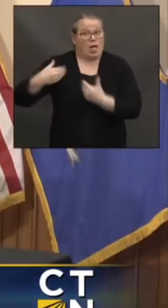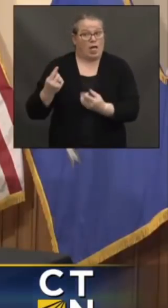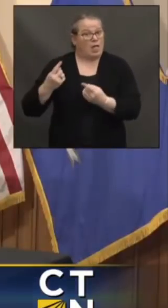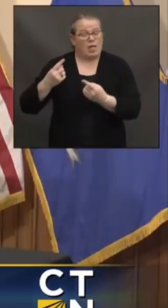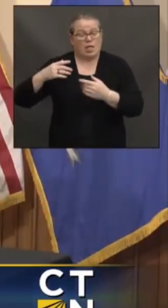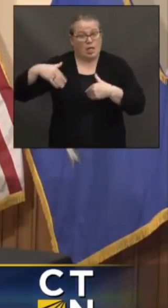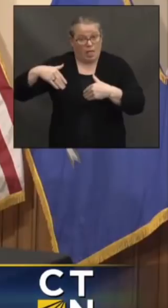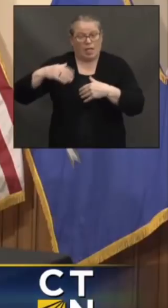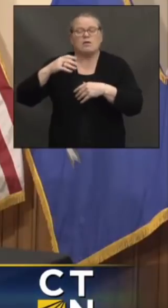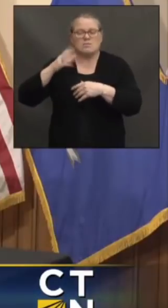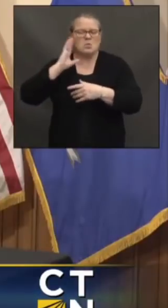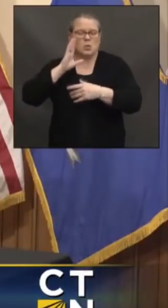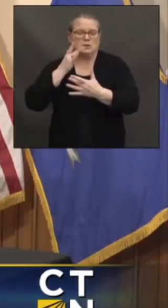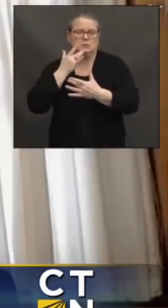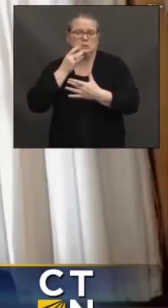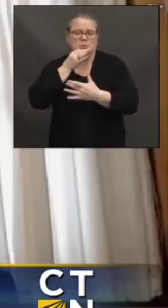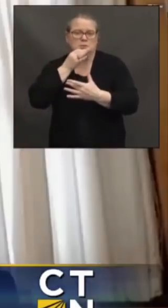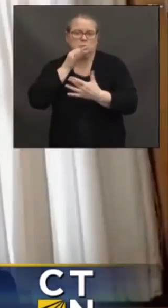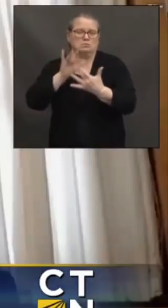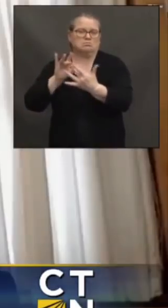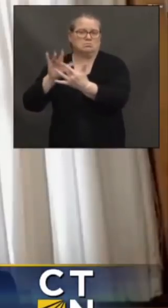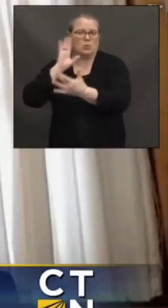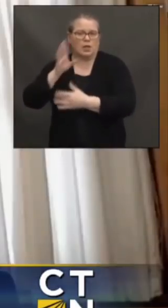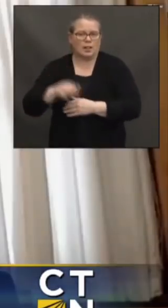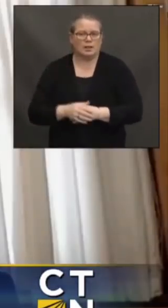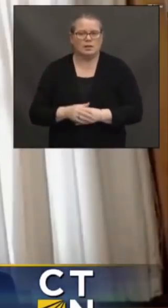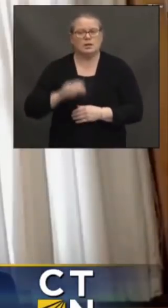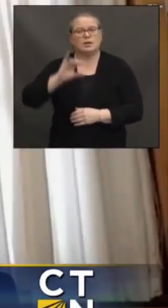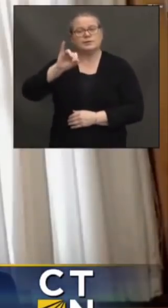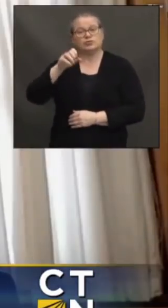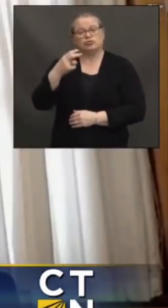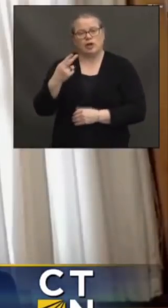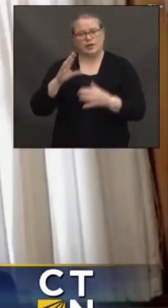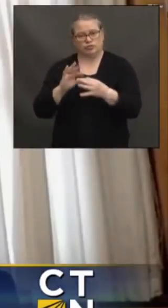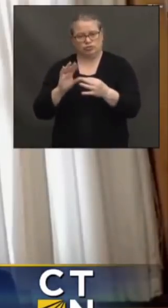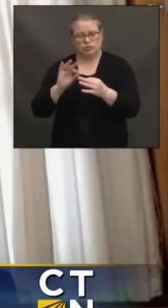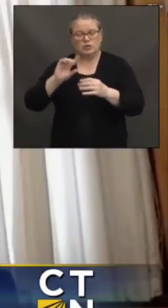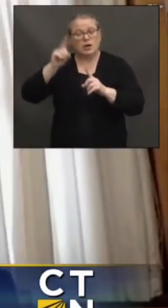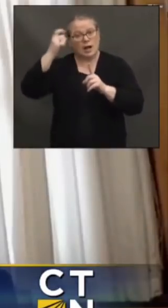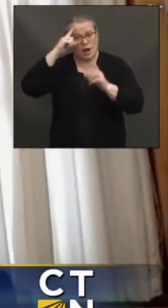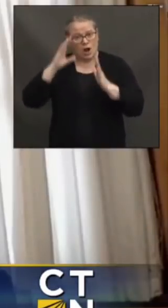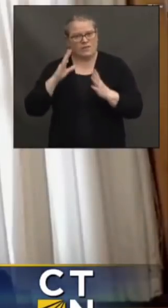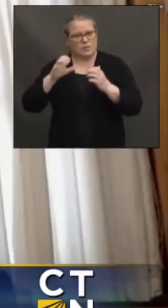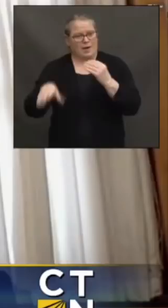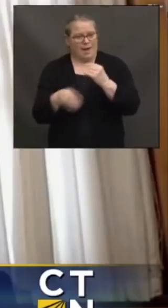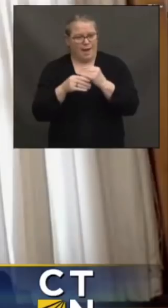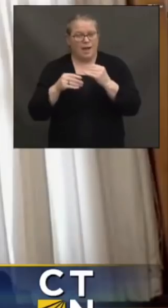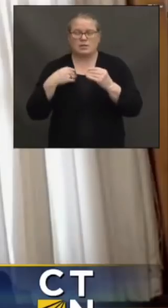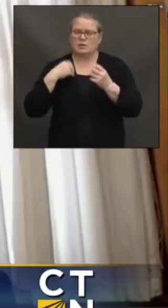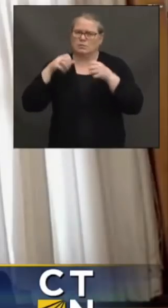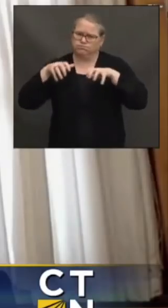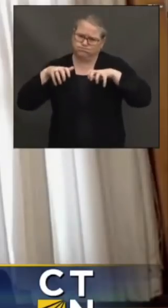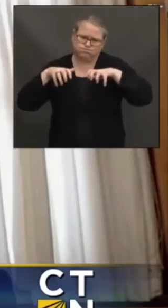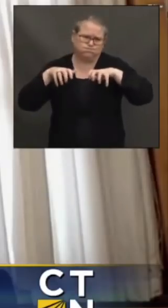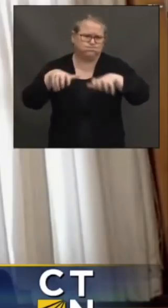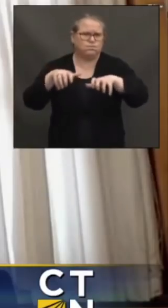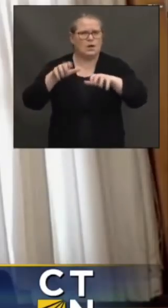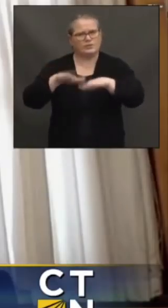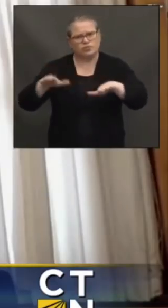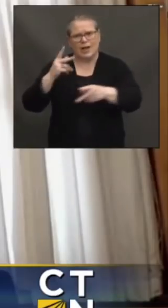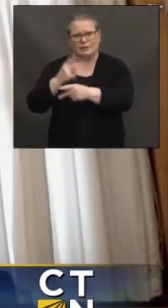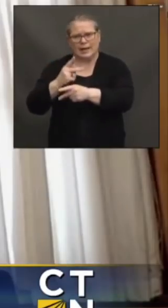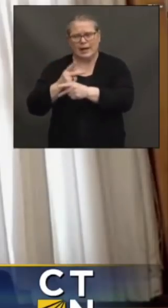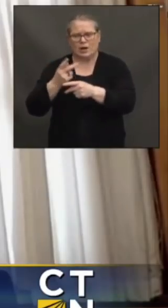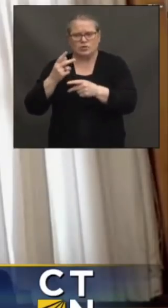just add, because we know there's thousands of child care providers out there, and there may be some who are still trying to figure out how they get connected in. on the